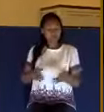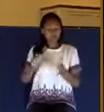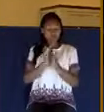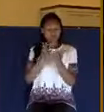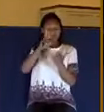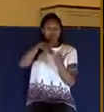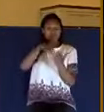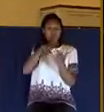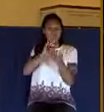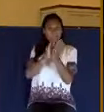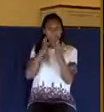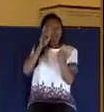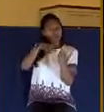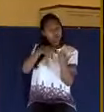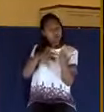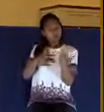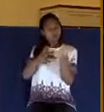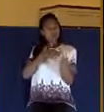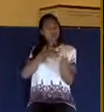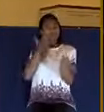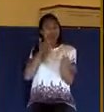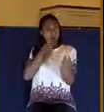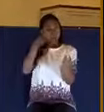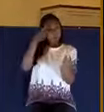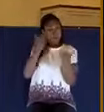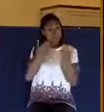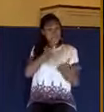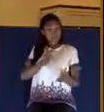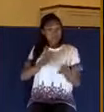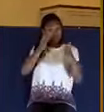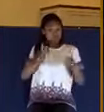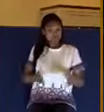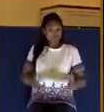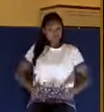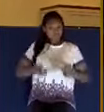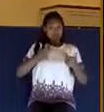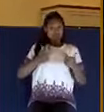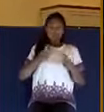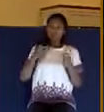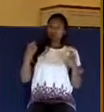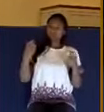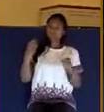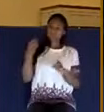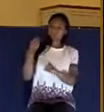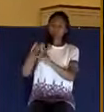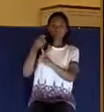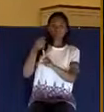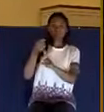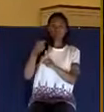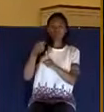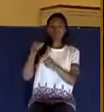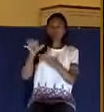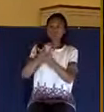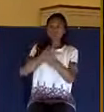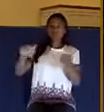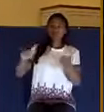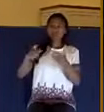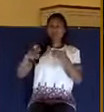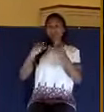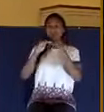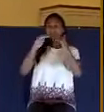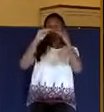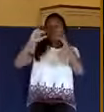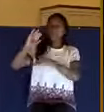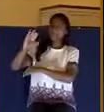And he thought that perhaps Christianity offered a solution to the caste system that divided people up in